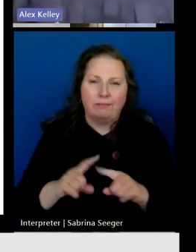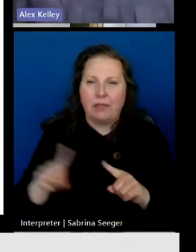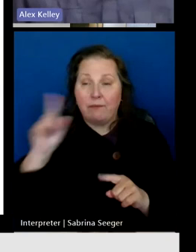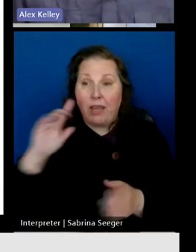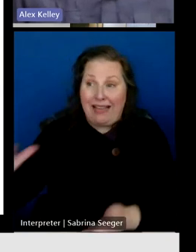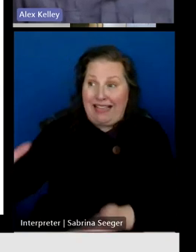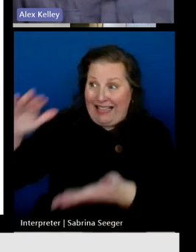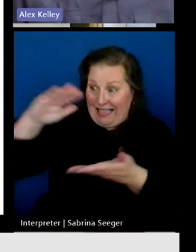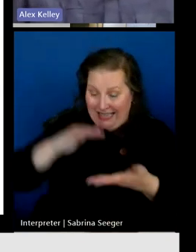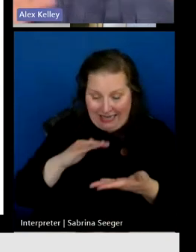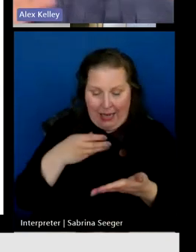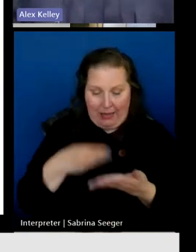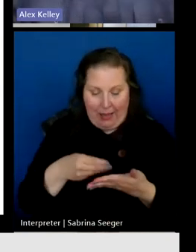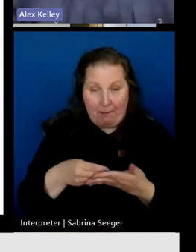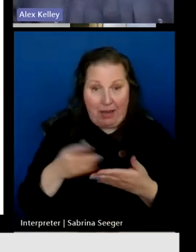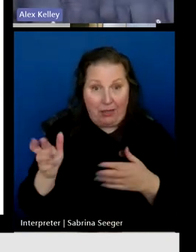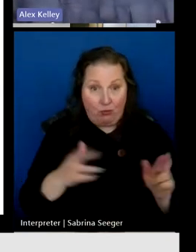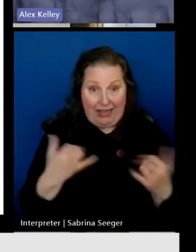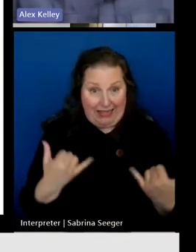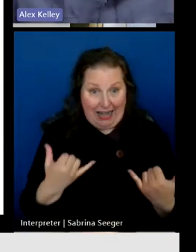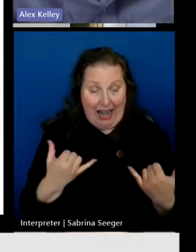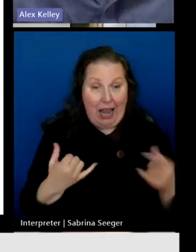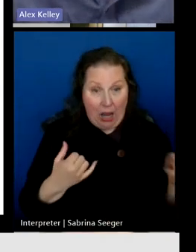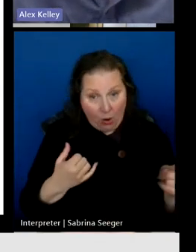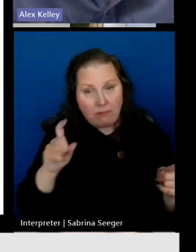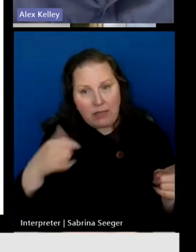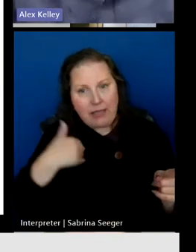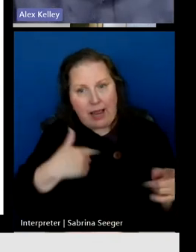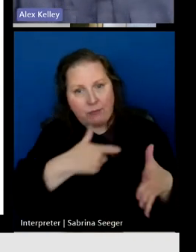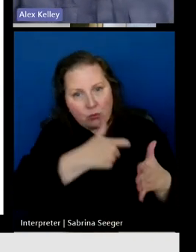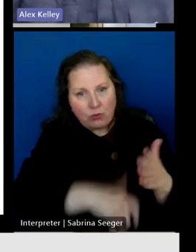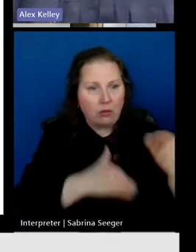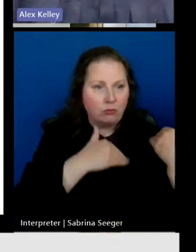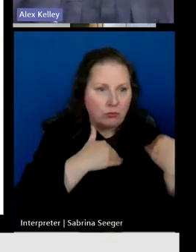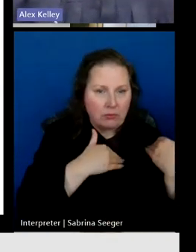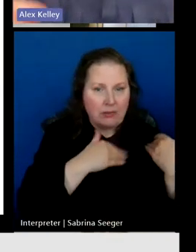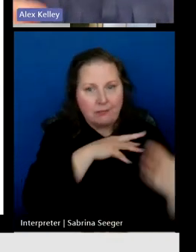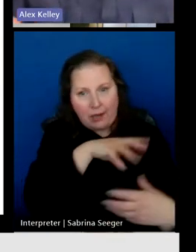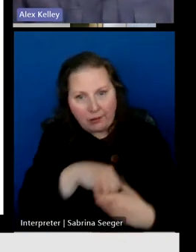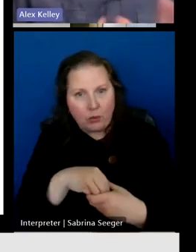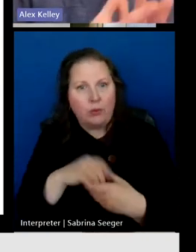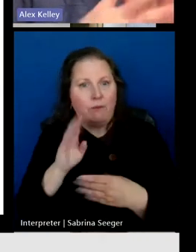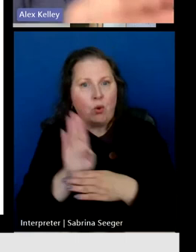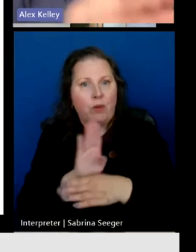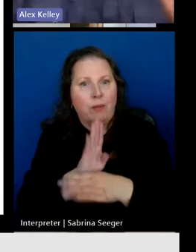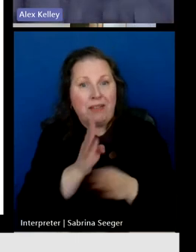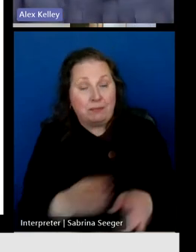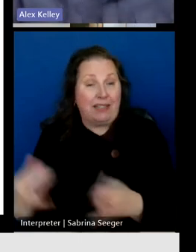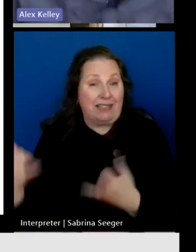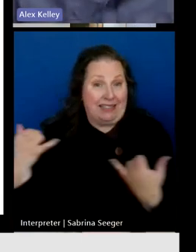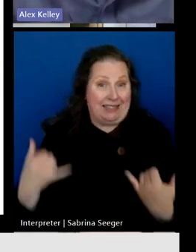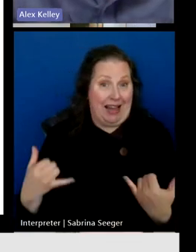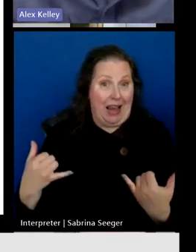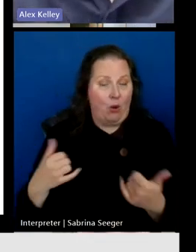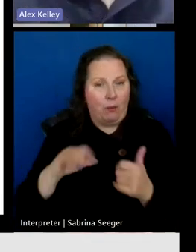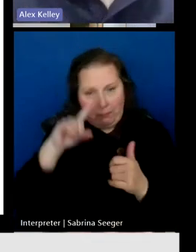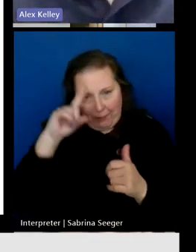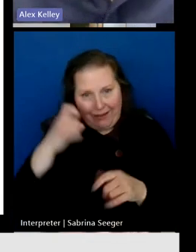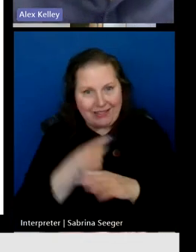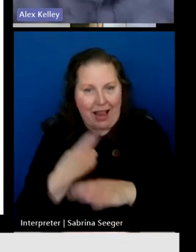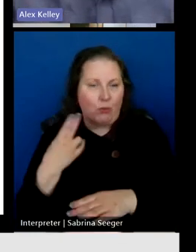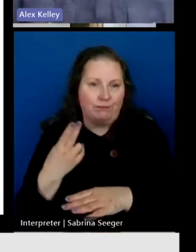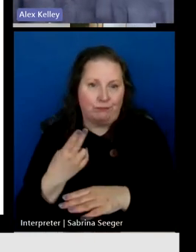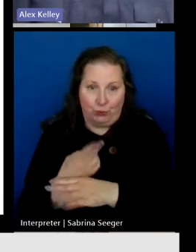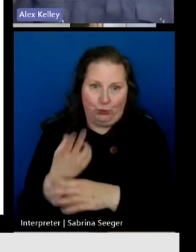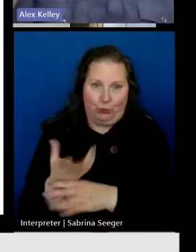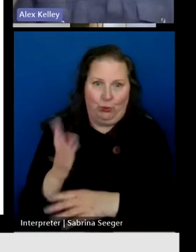money now need to have those costs and responsibilities incorporated into their business plans now. because of how utility business plans